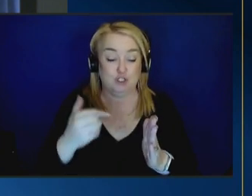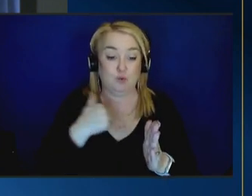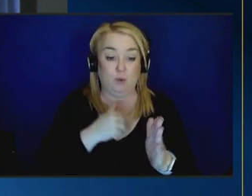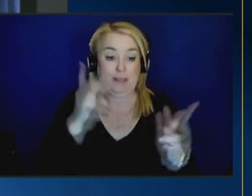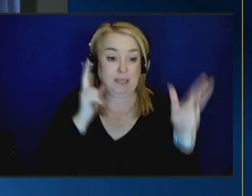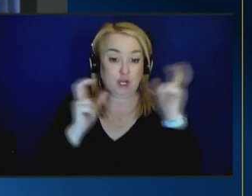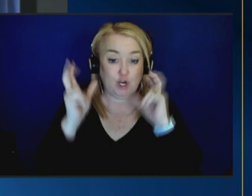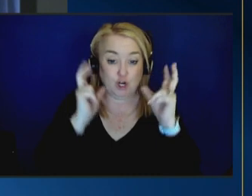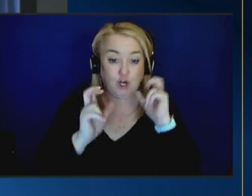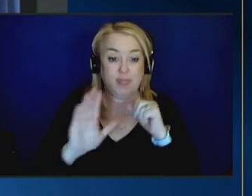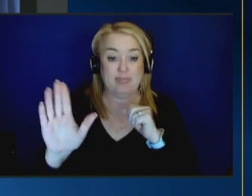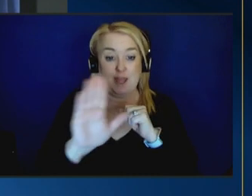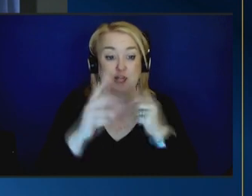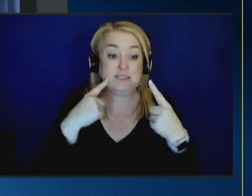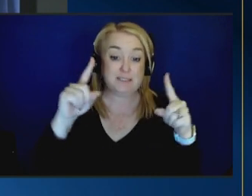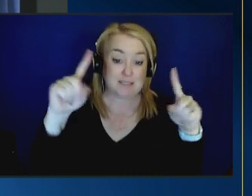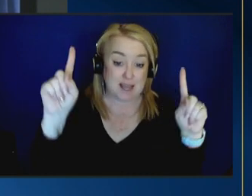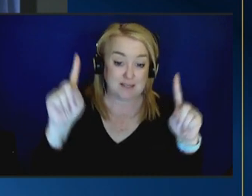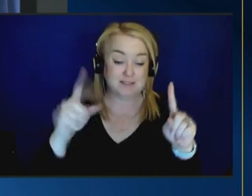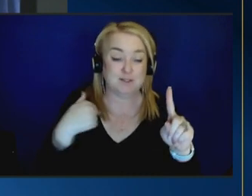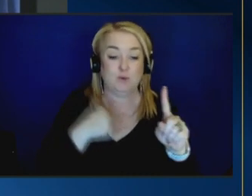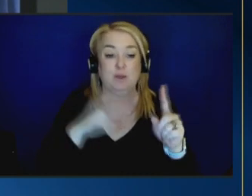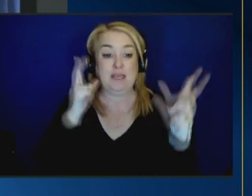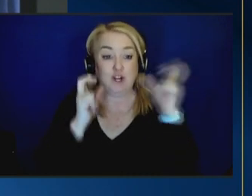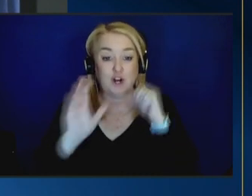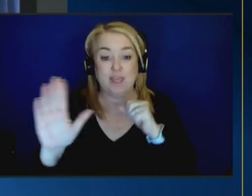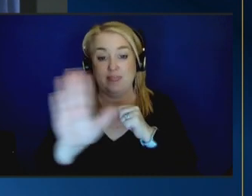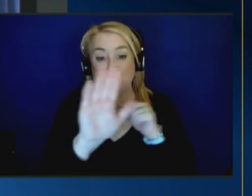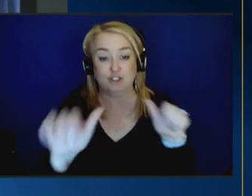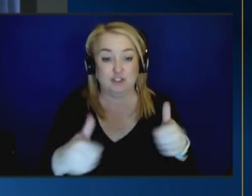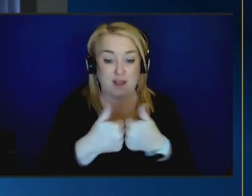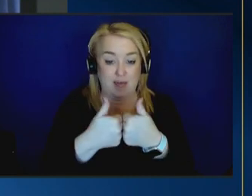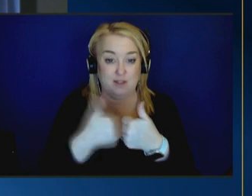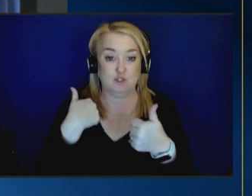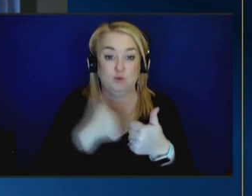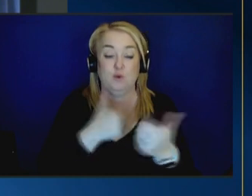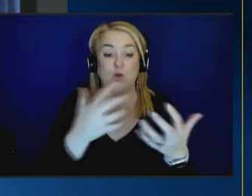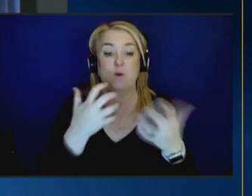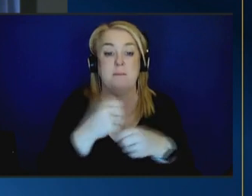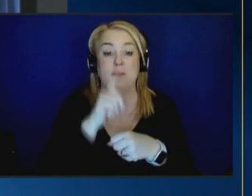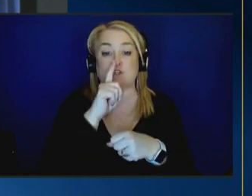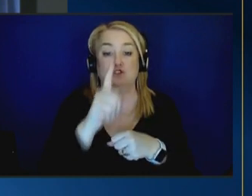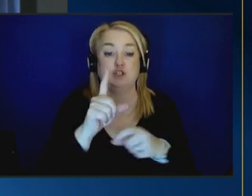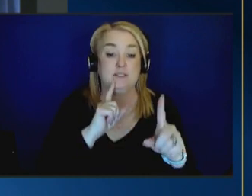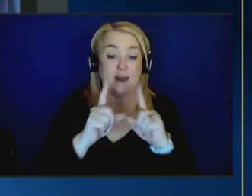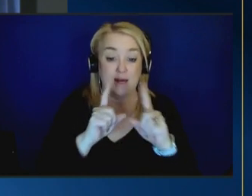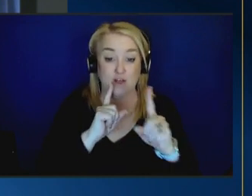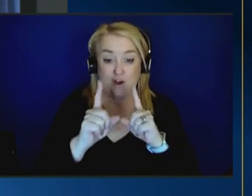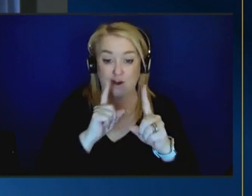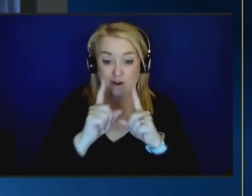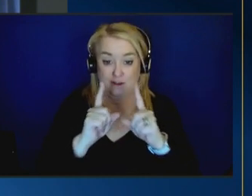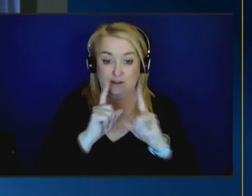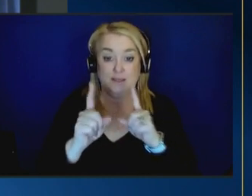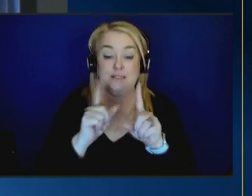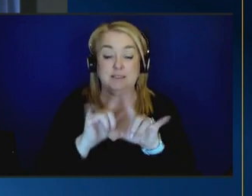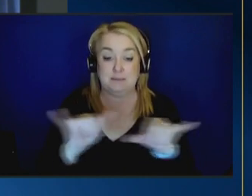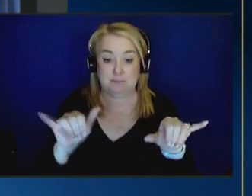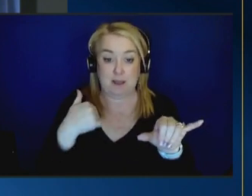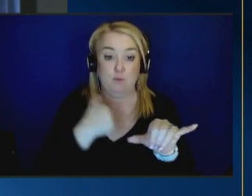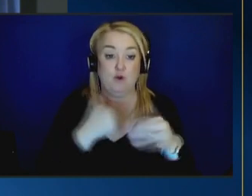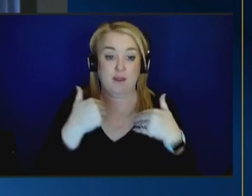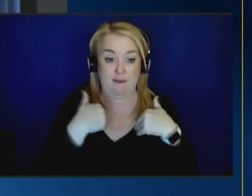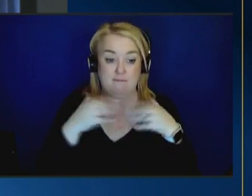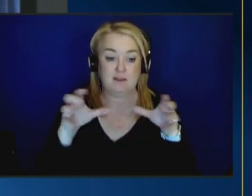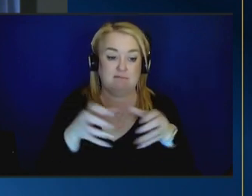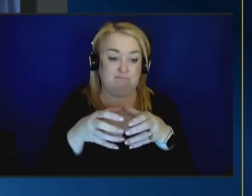successes and we're hearing about challenges and so we want to make sure that we're having dialogue at the same time that we're having this gathering